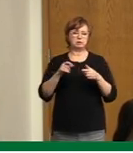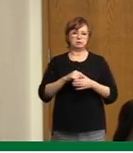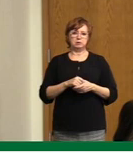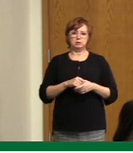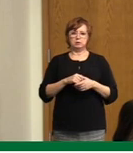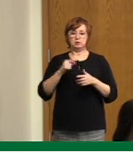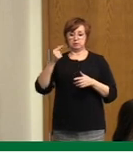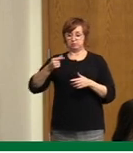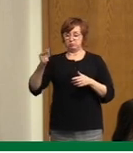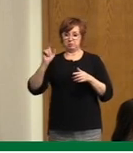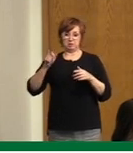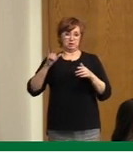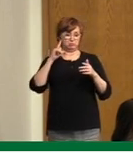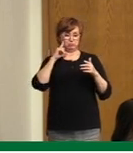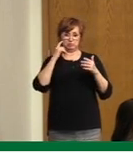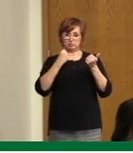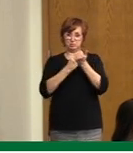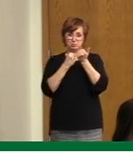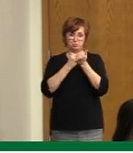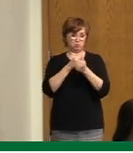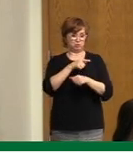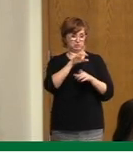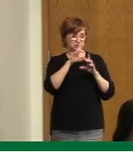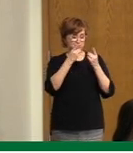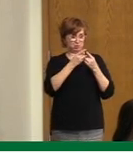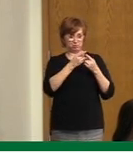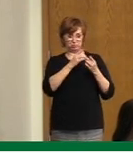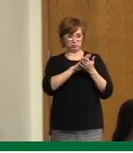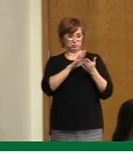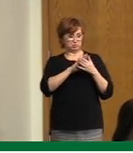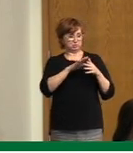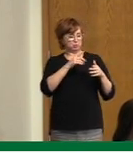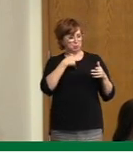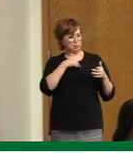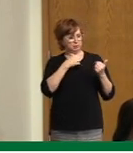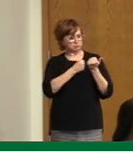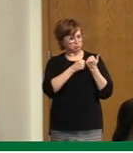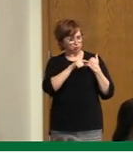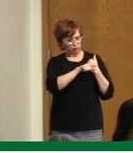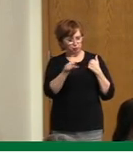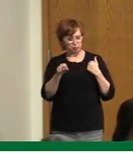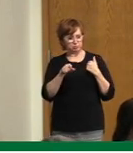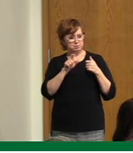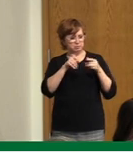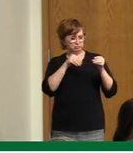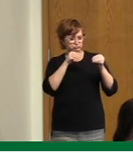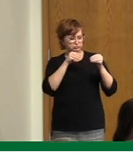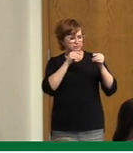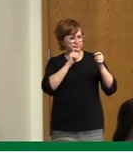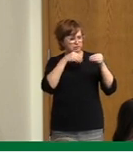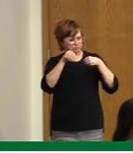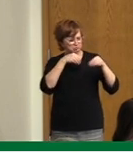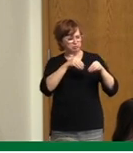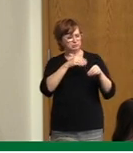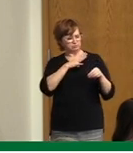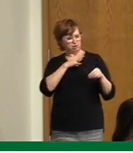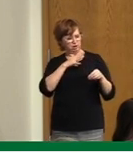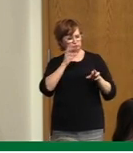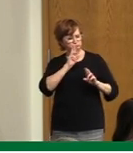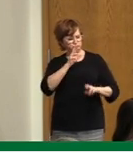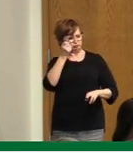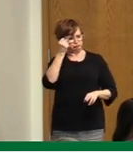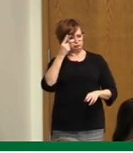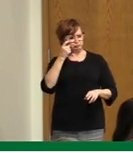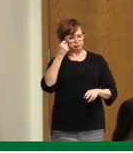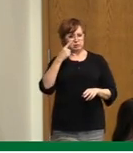you know, adjustments they need to. But at this point, again, I'd like to reiterate that schools have done extremely well, and this